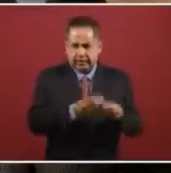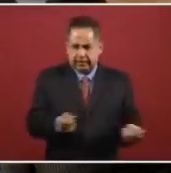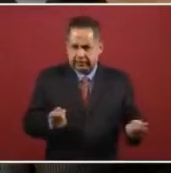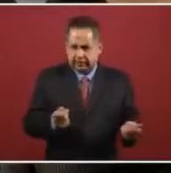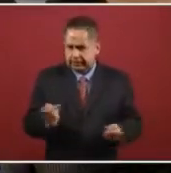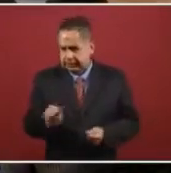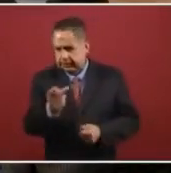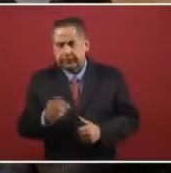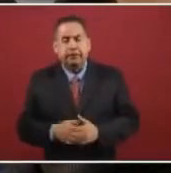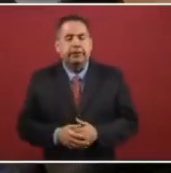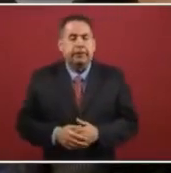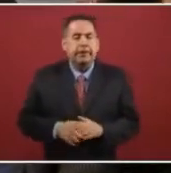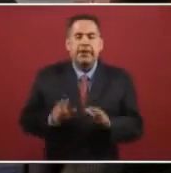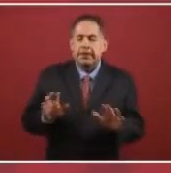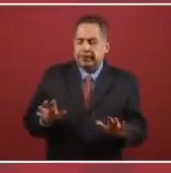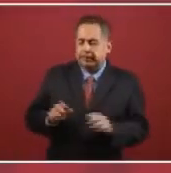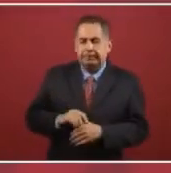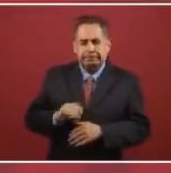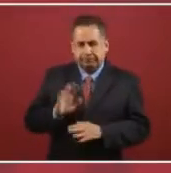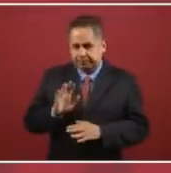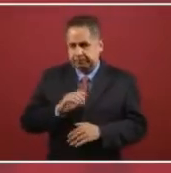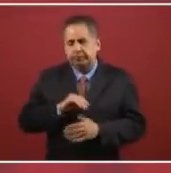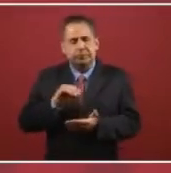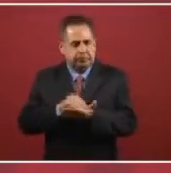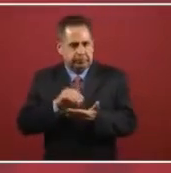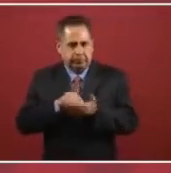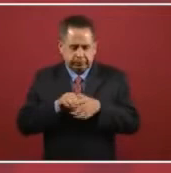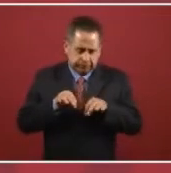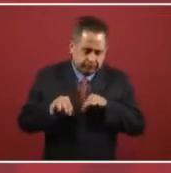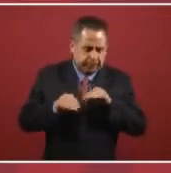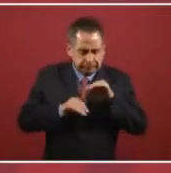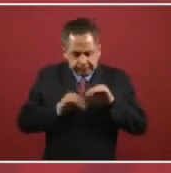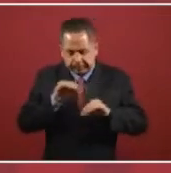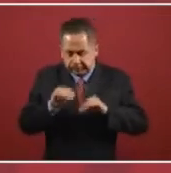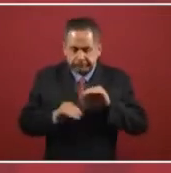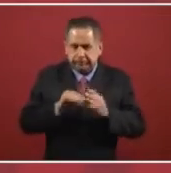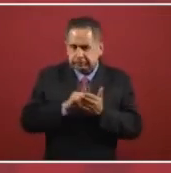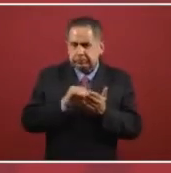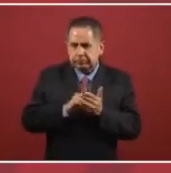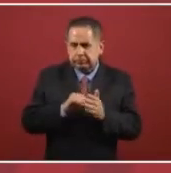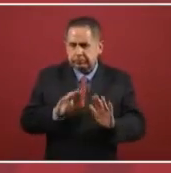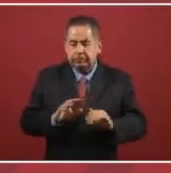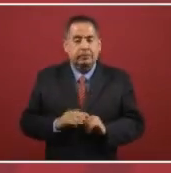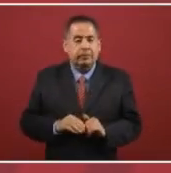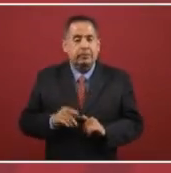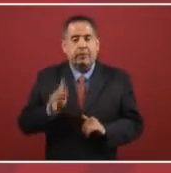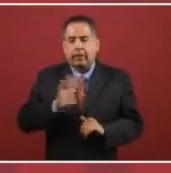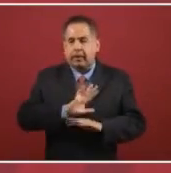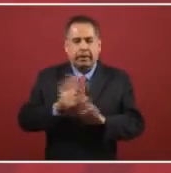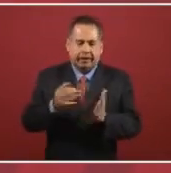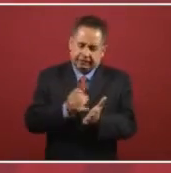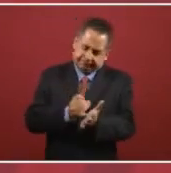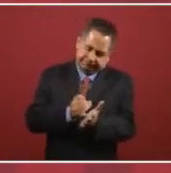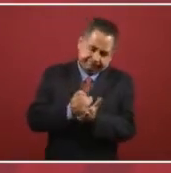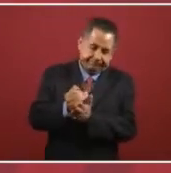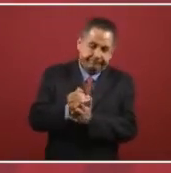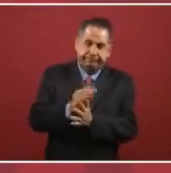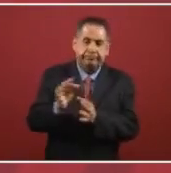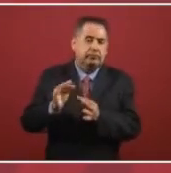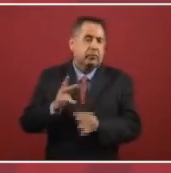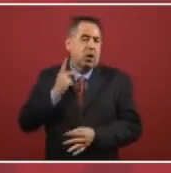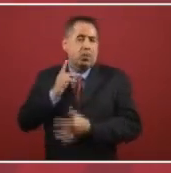daycares. No, we're still working on that, but it's already defined